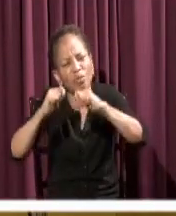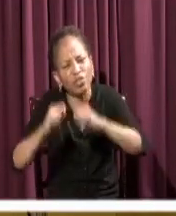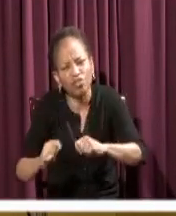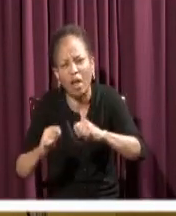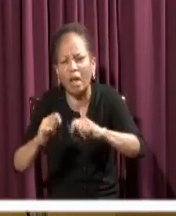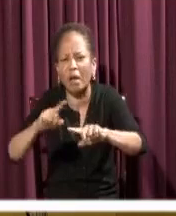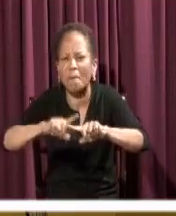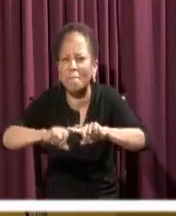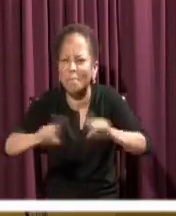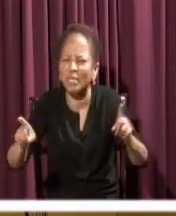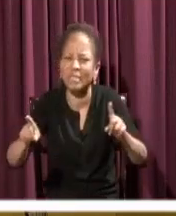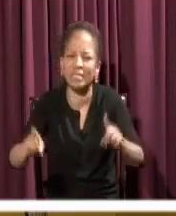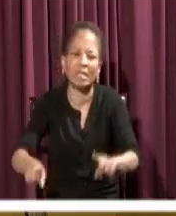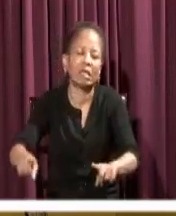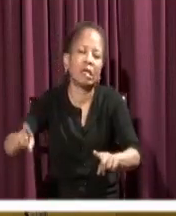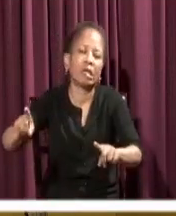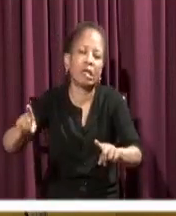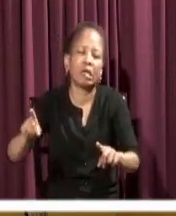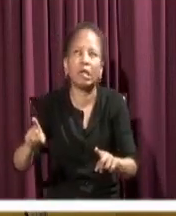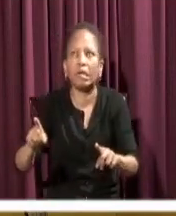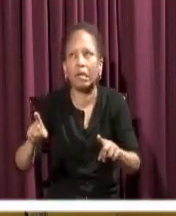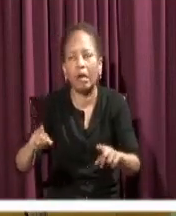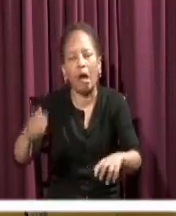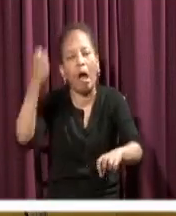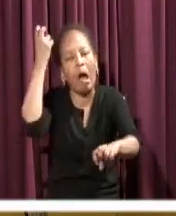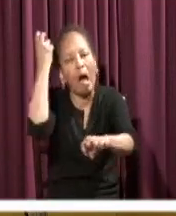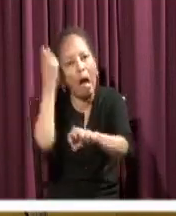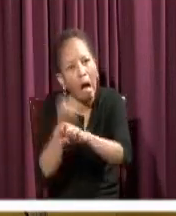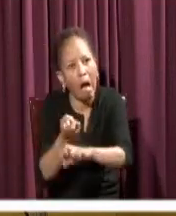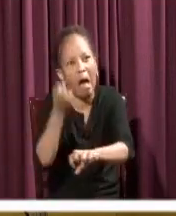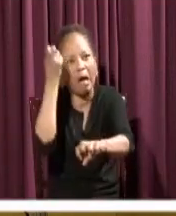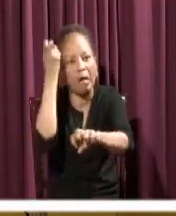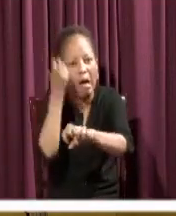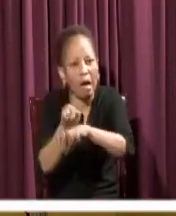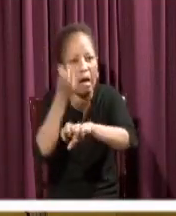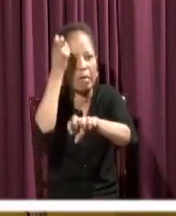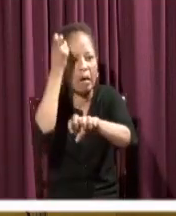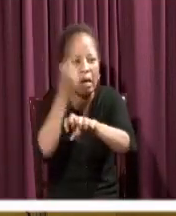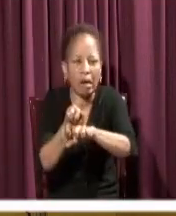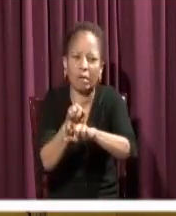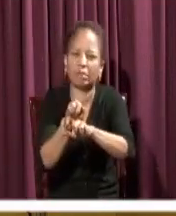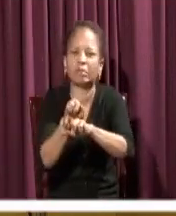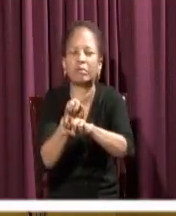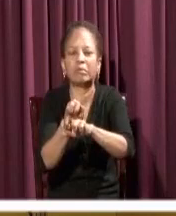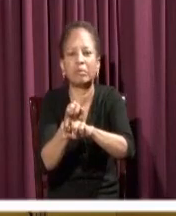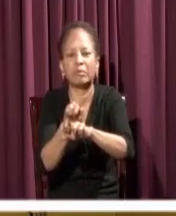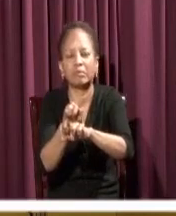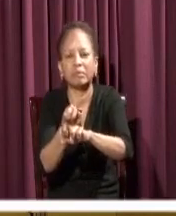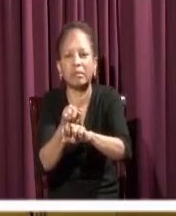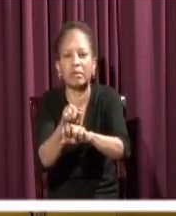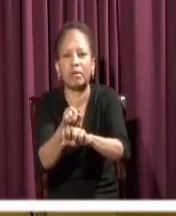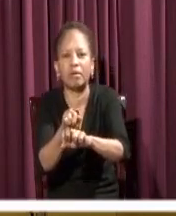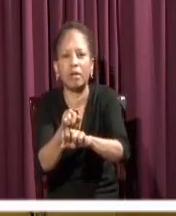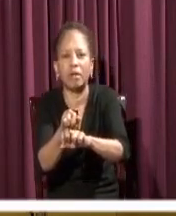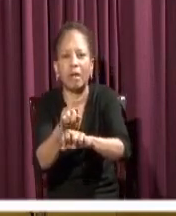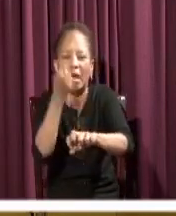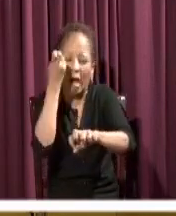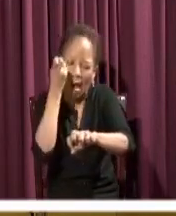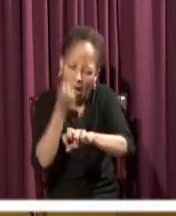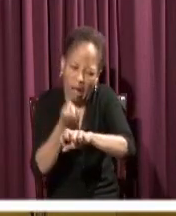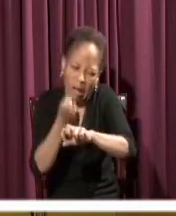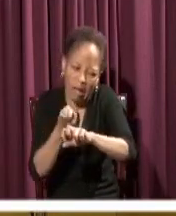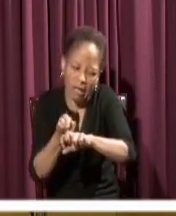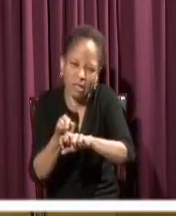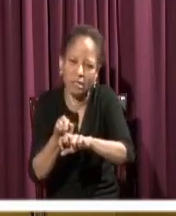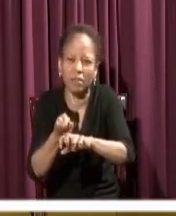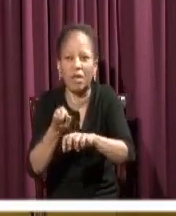there's no making headway in this time in which we are living. And as difficult as it is to